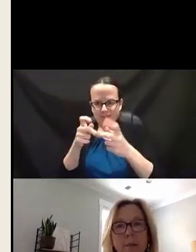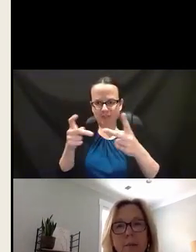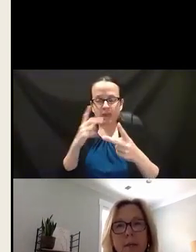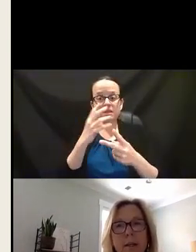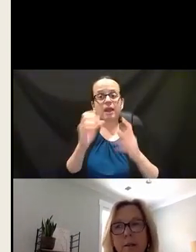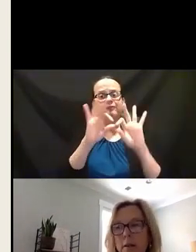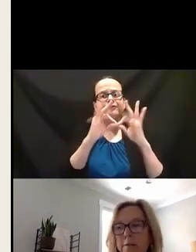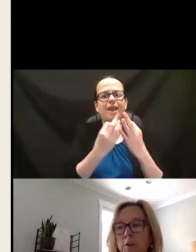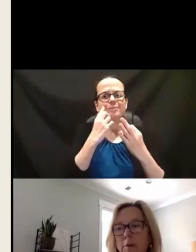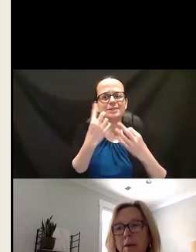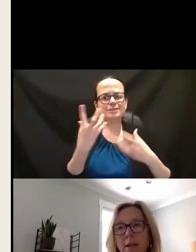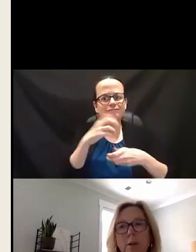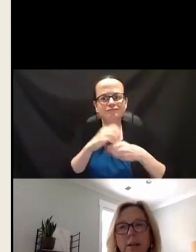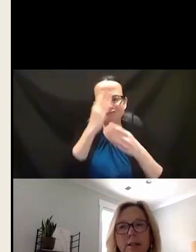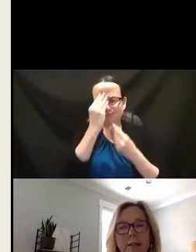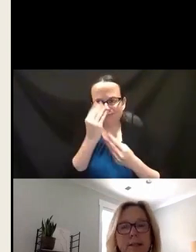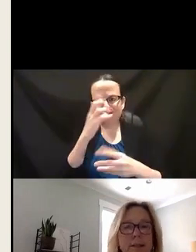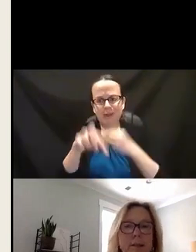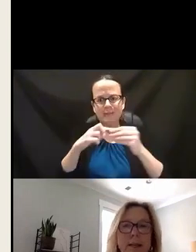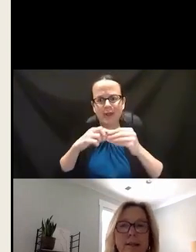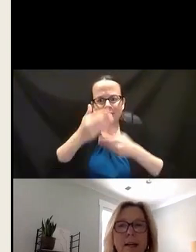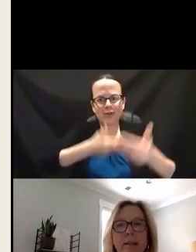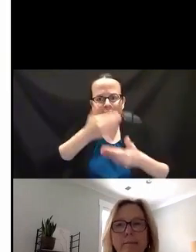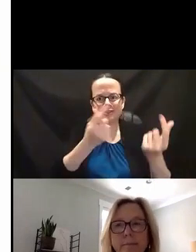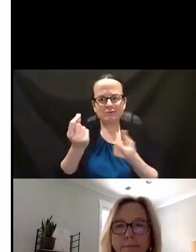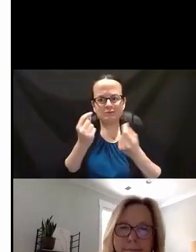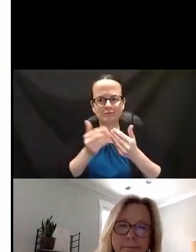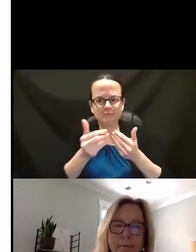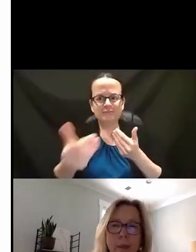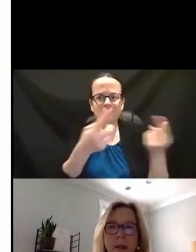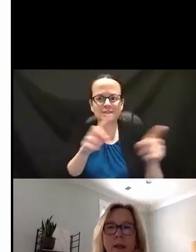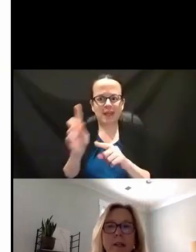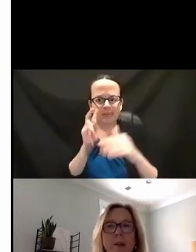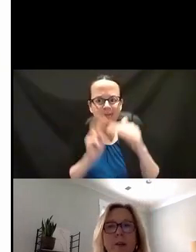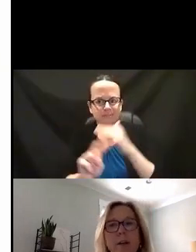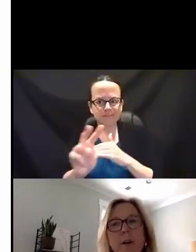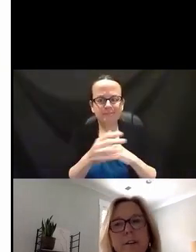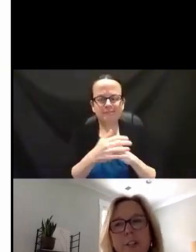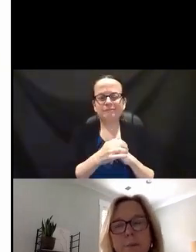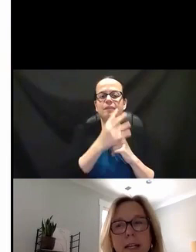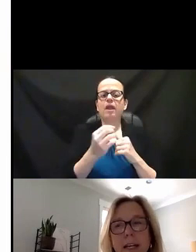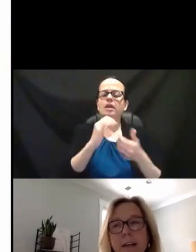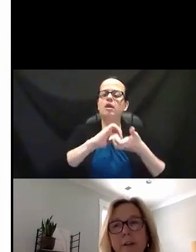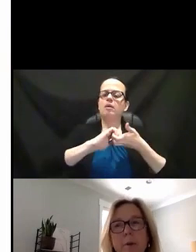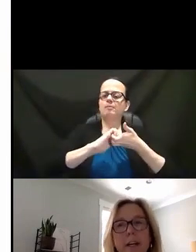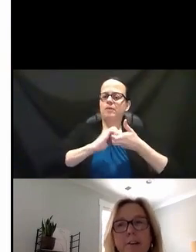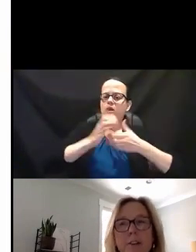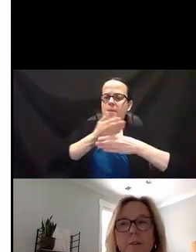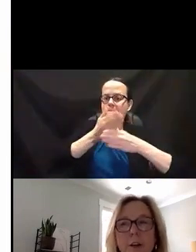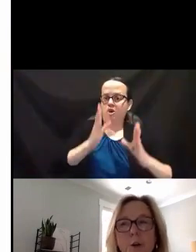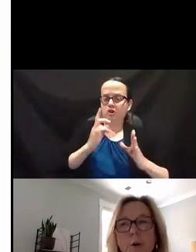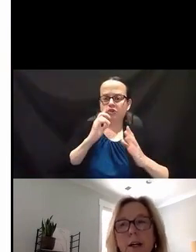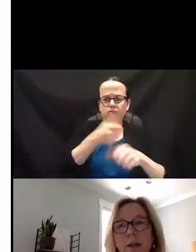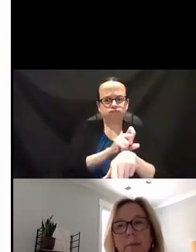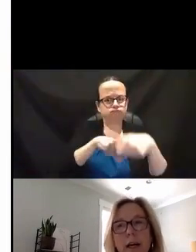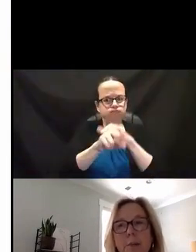informed about the processes. Next slide. So we know partnerships take effort, but we also